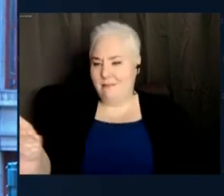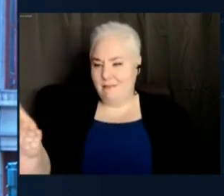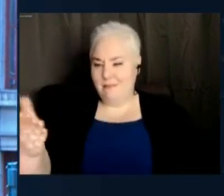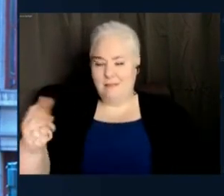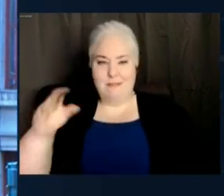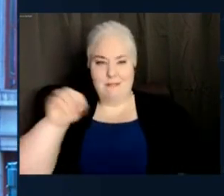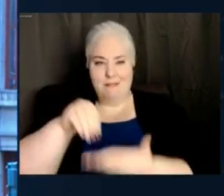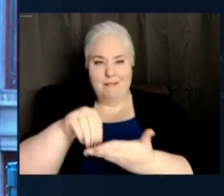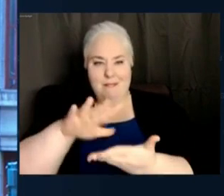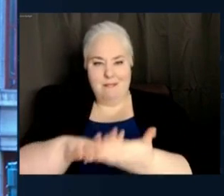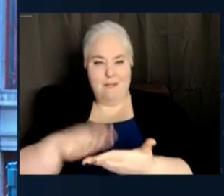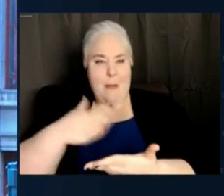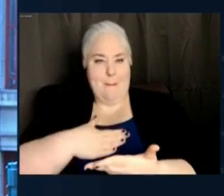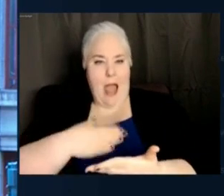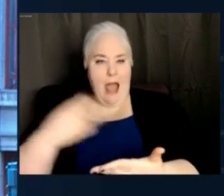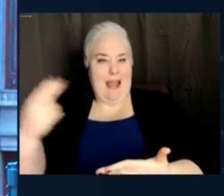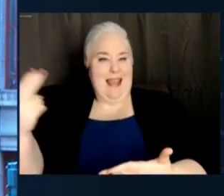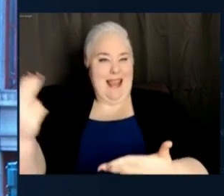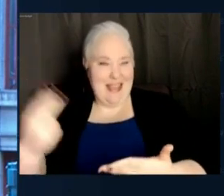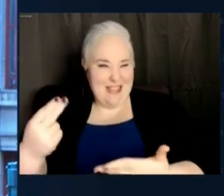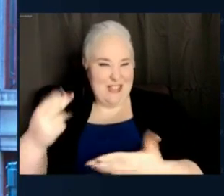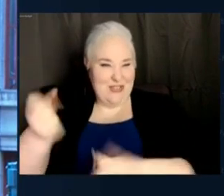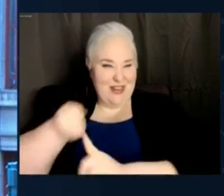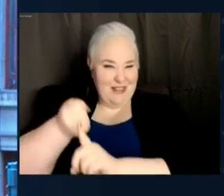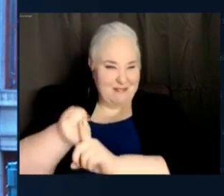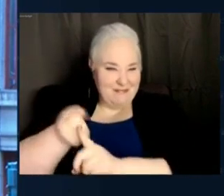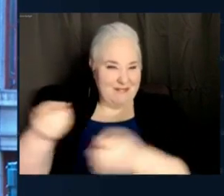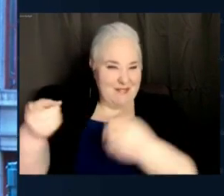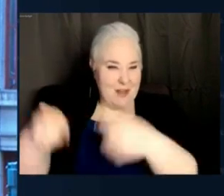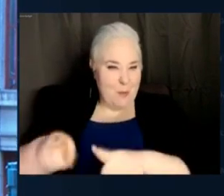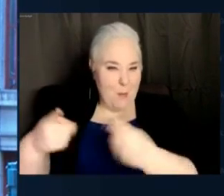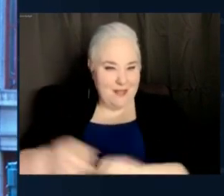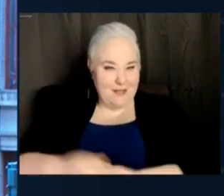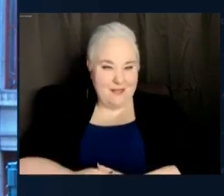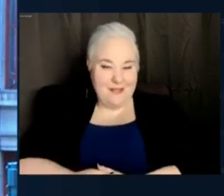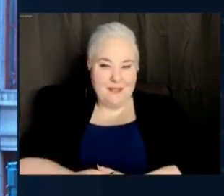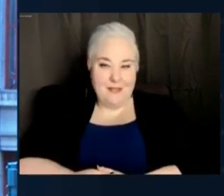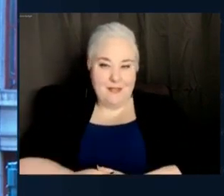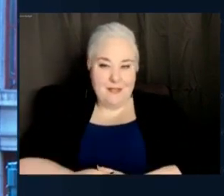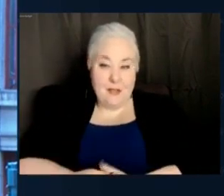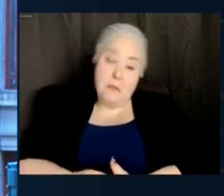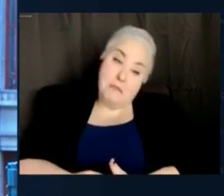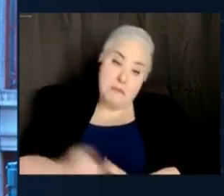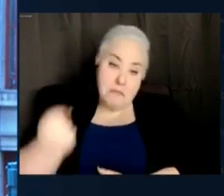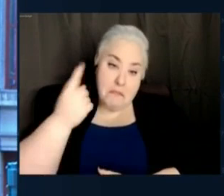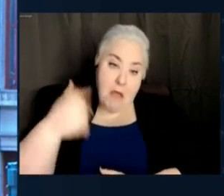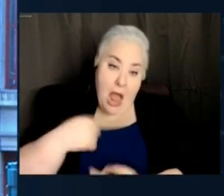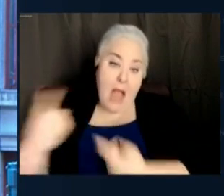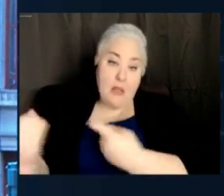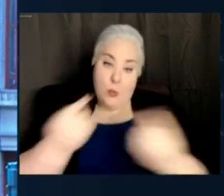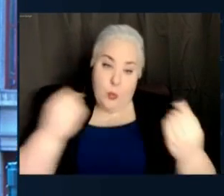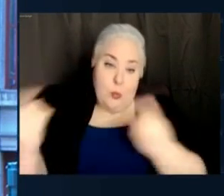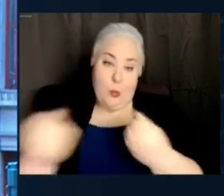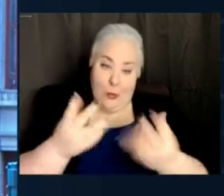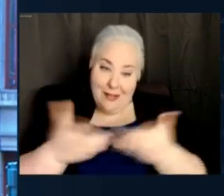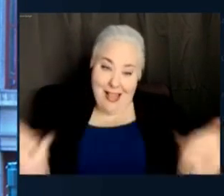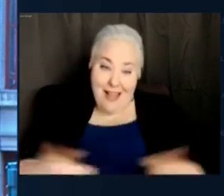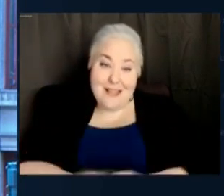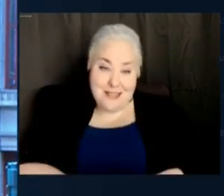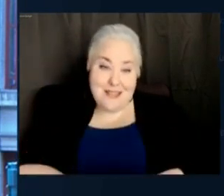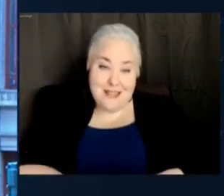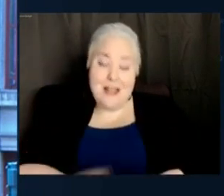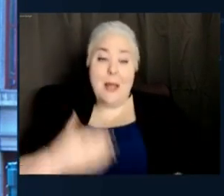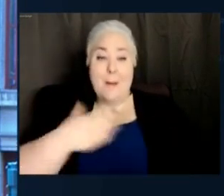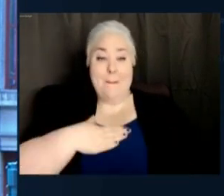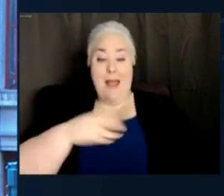-making achievement. And to be clear, I got around quite a bit. My old district stretched nearly 8